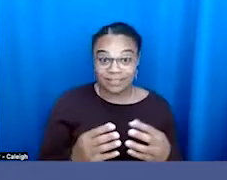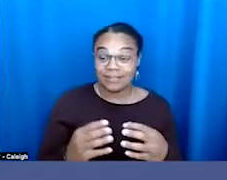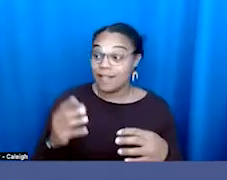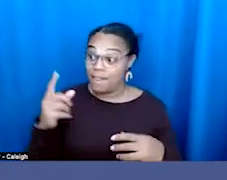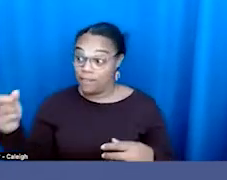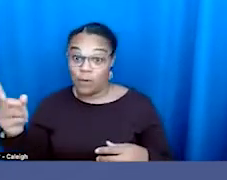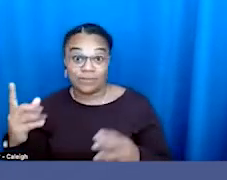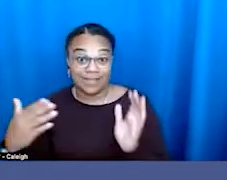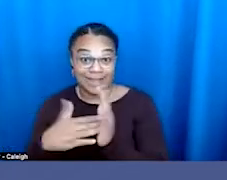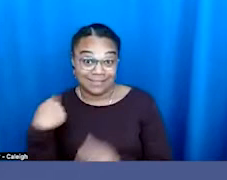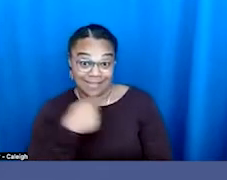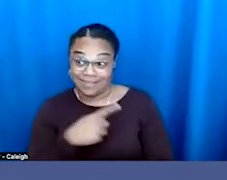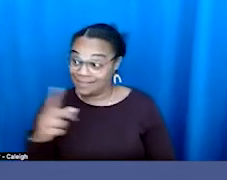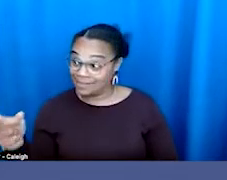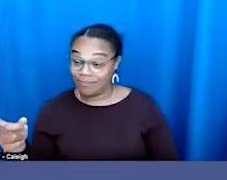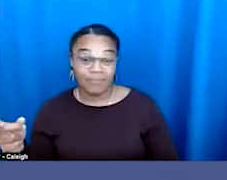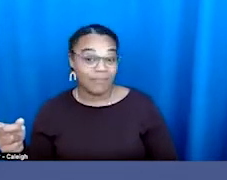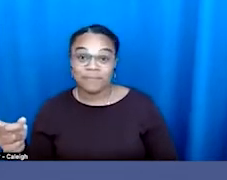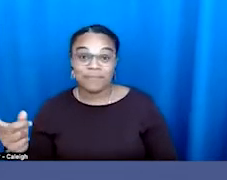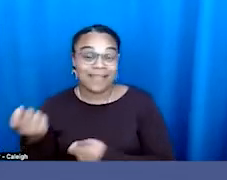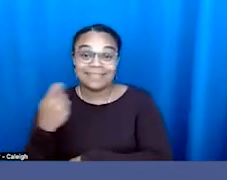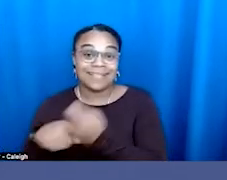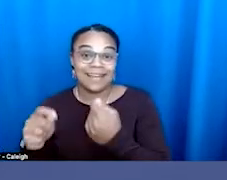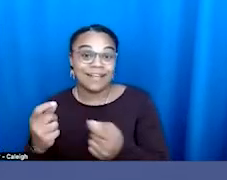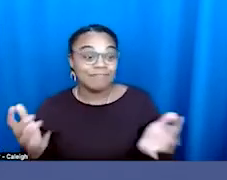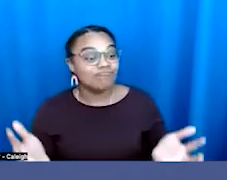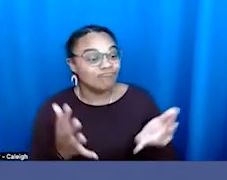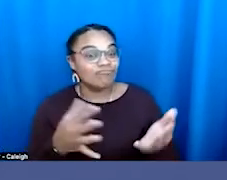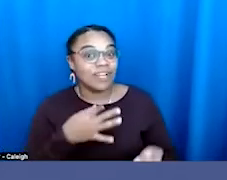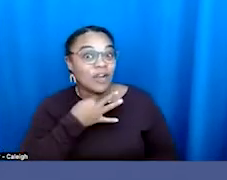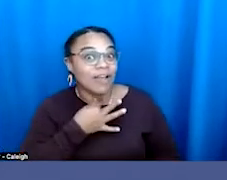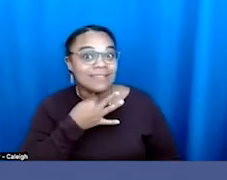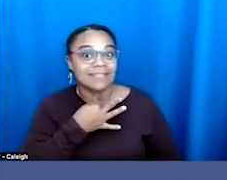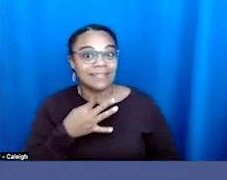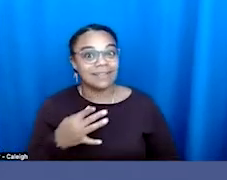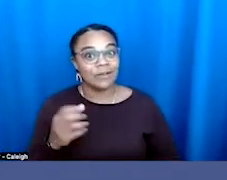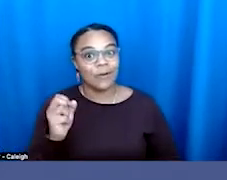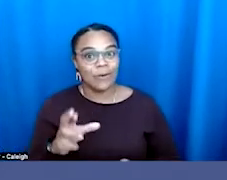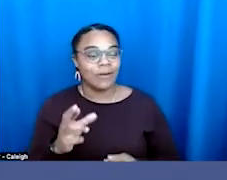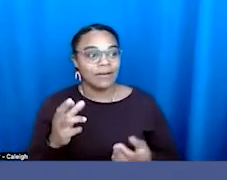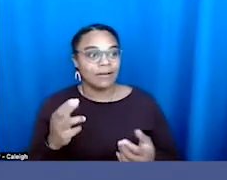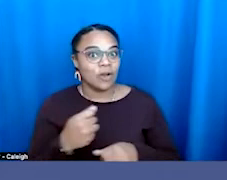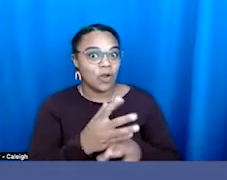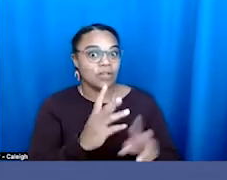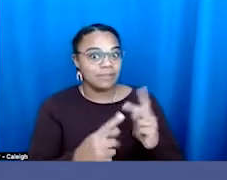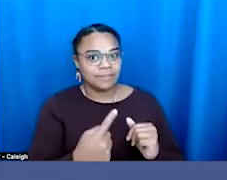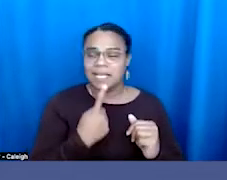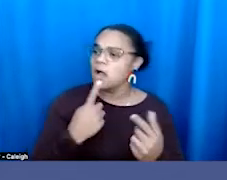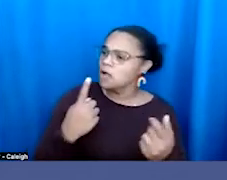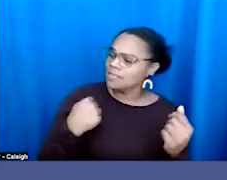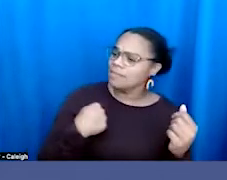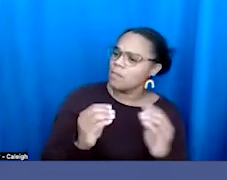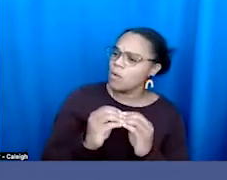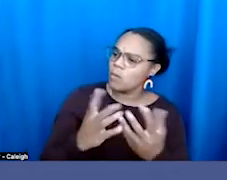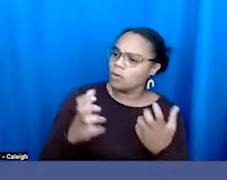instead of creating curiosity and causing people to say, well, tell us more. We want to hear more of these stories.